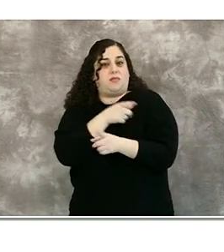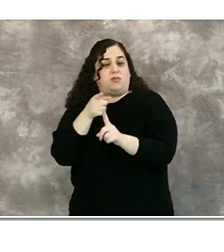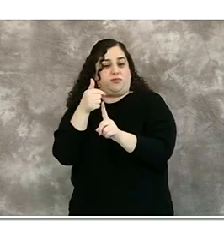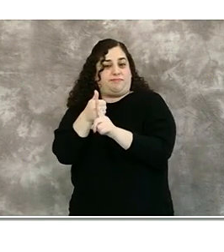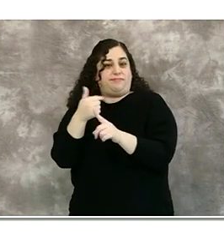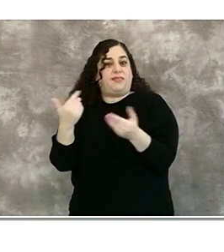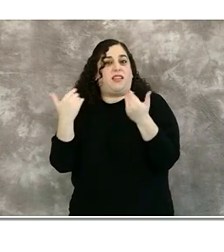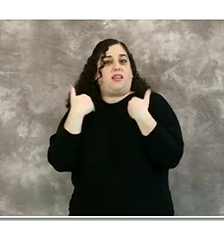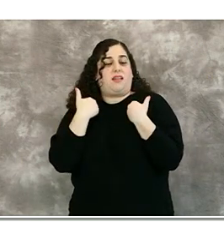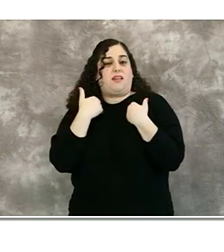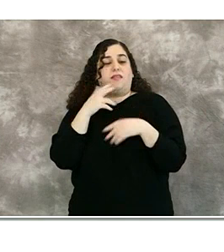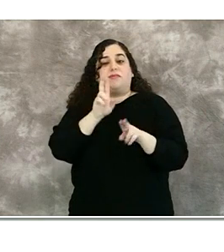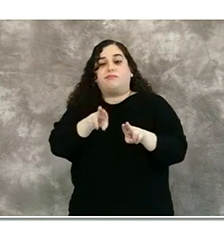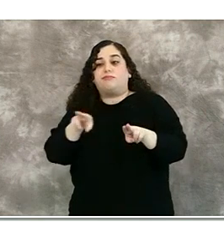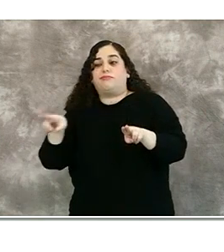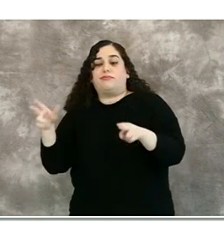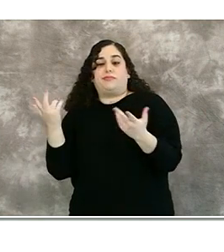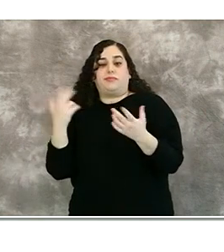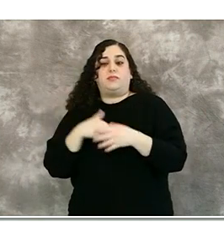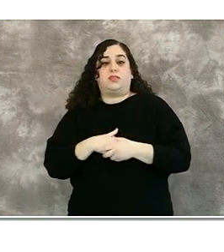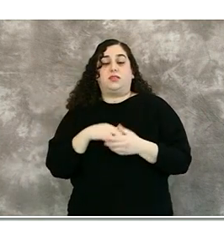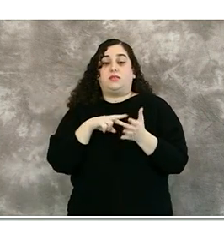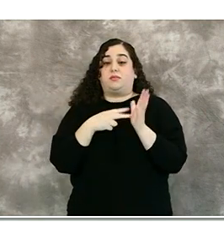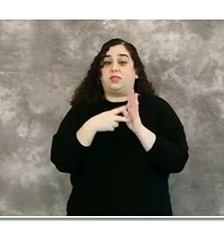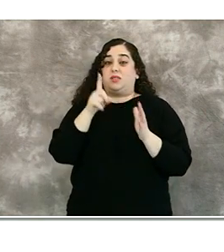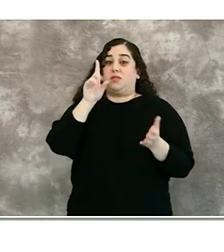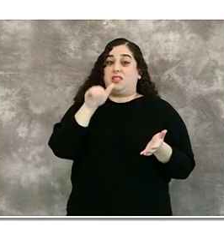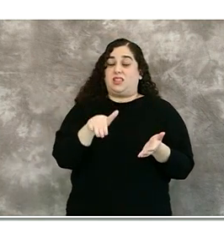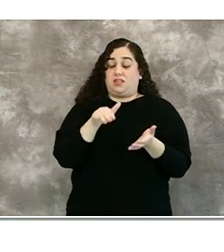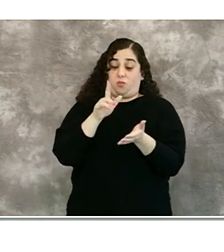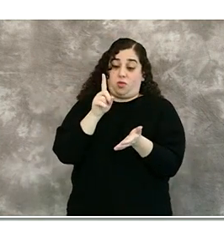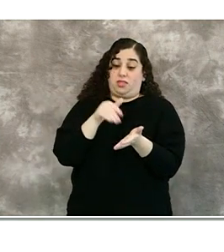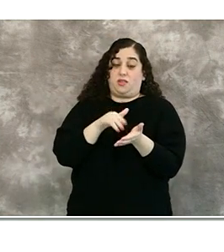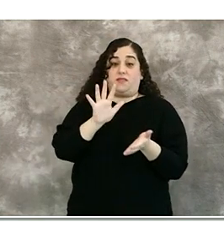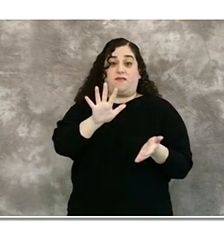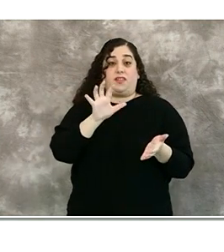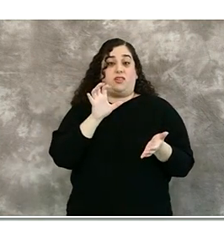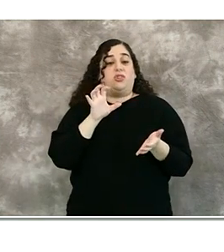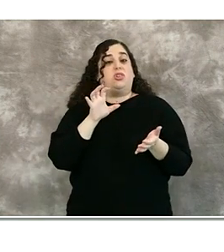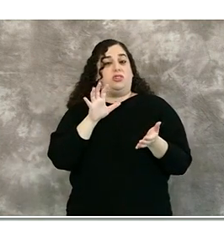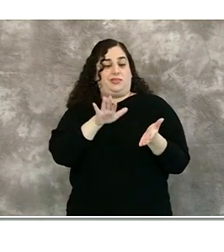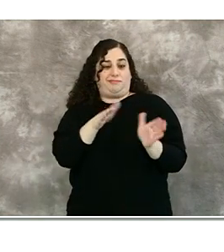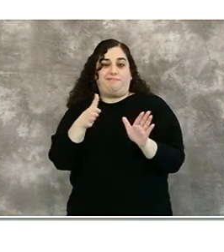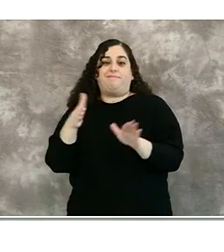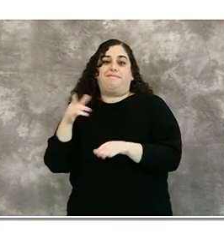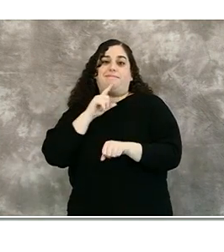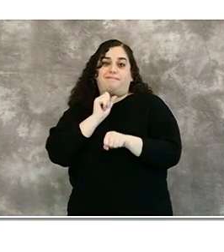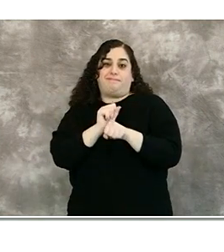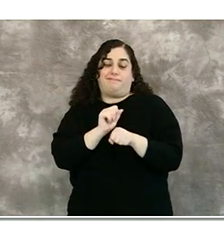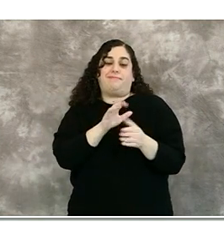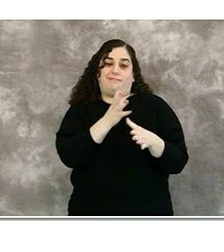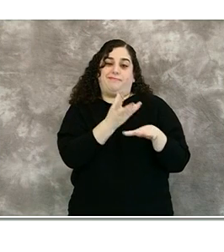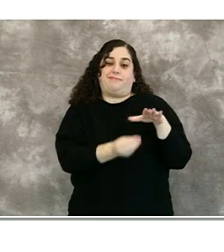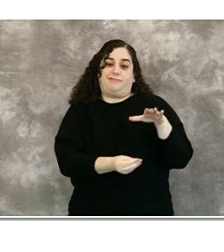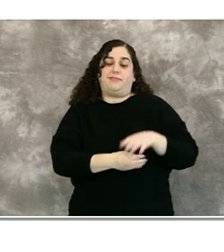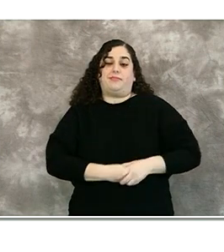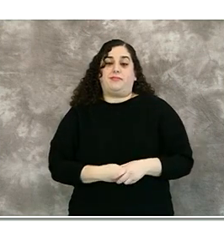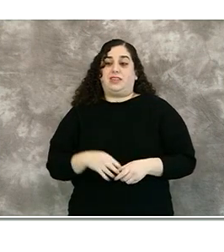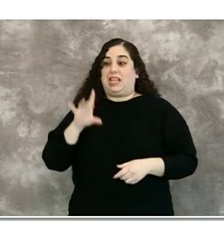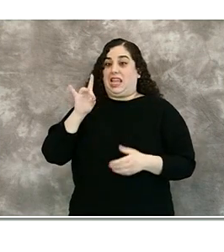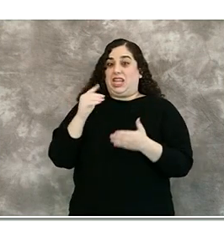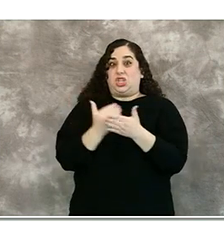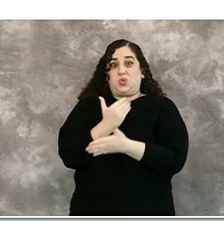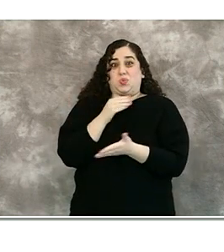of cases includes 1,055 deaths or 1.2% of the total with eight new deaths reported since yesterday.